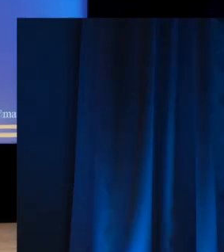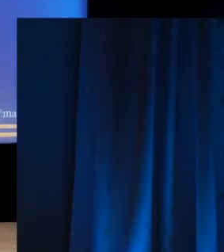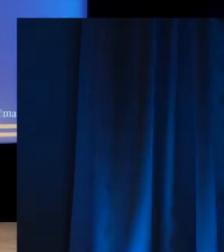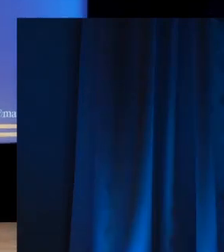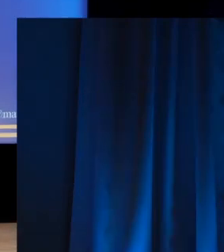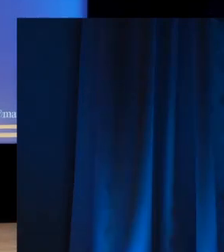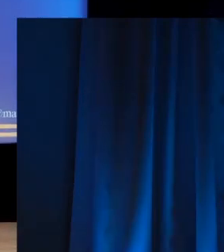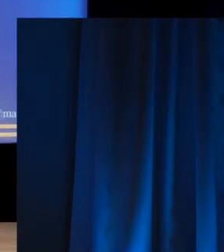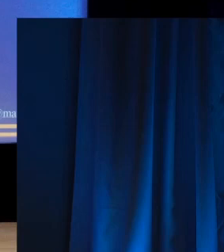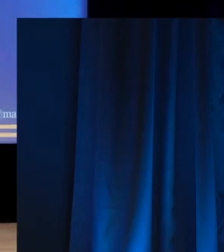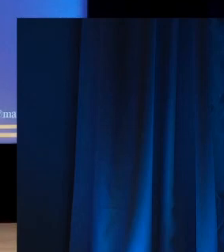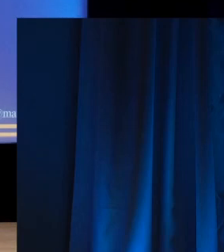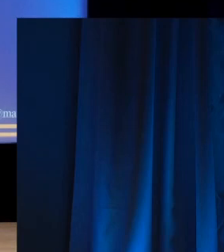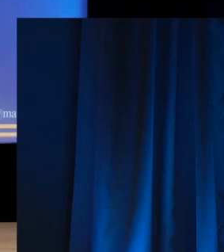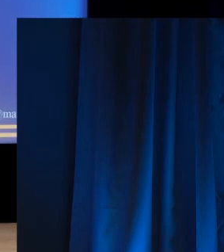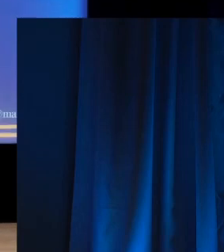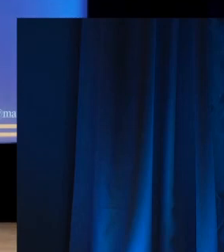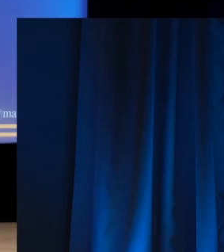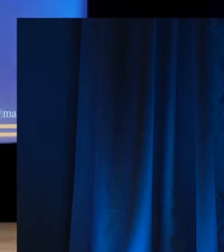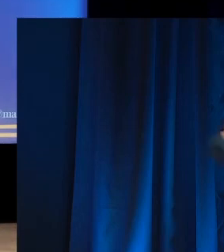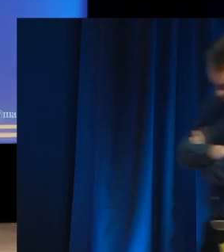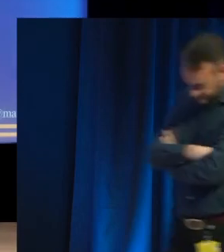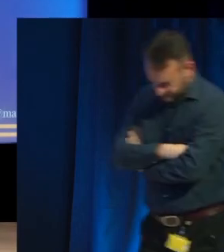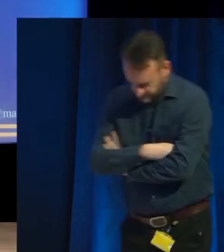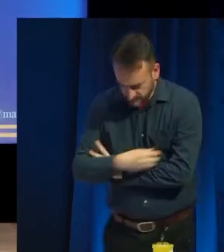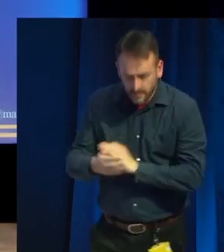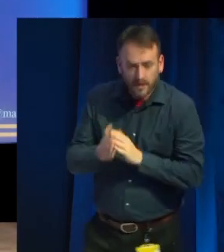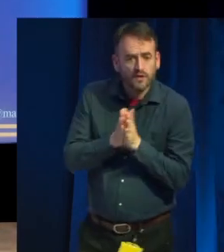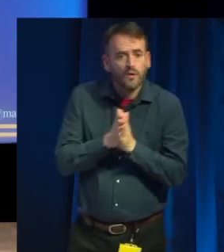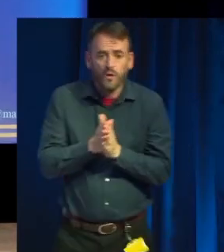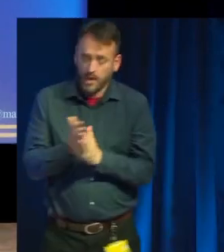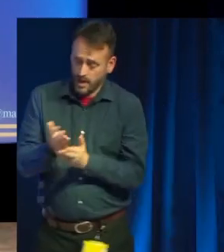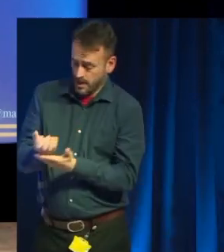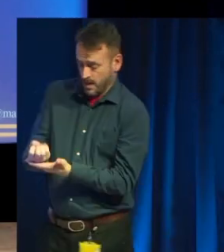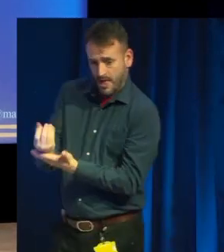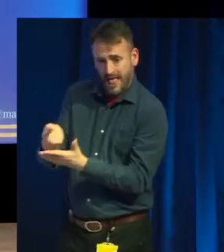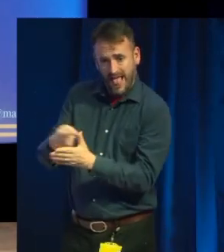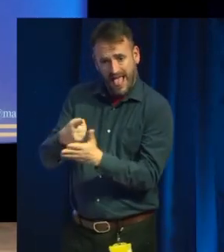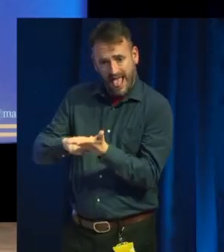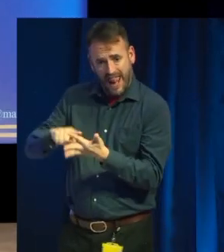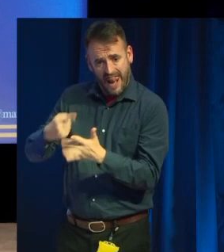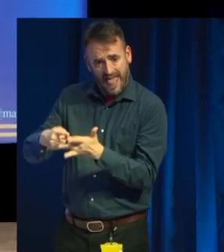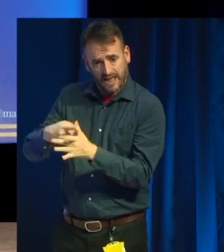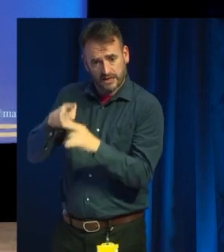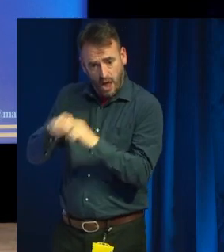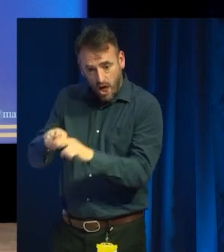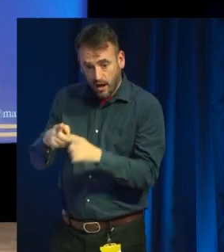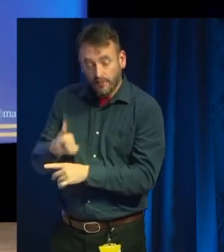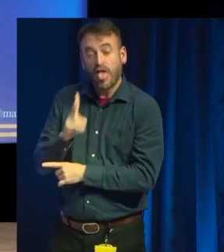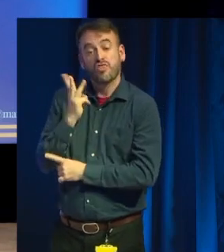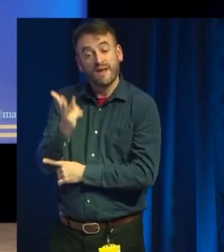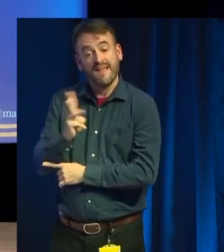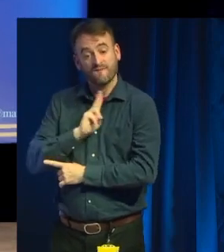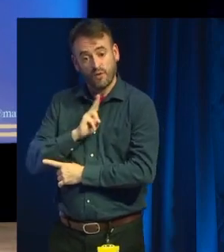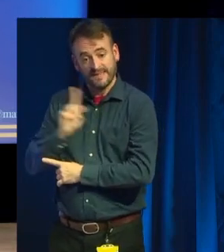speak to you, which is great. So, I just picked three voices because Alexa is pretty awful at this stuff. It's great that you